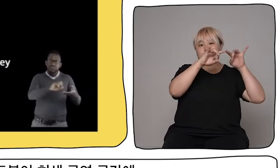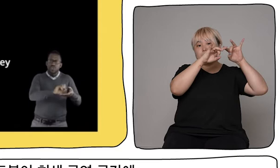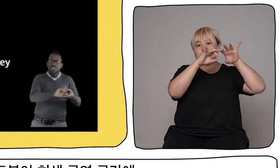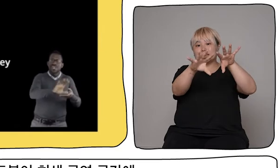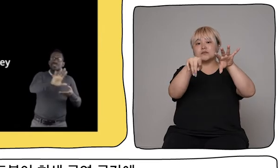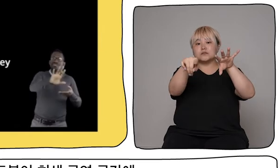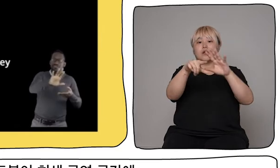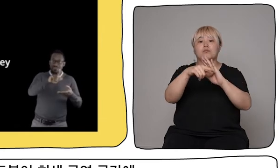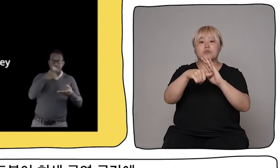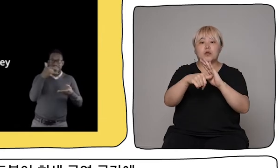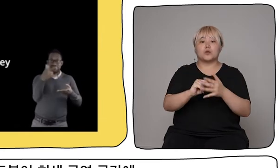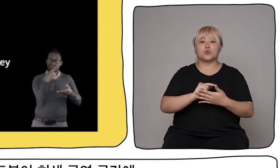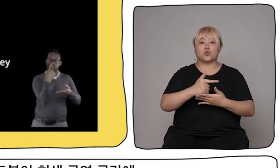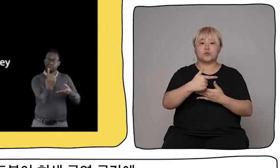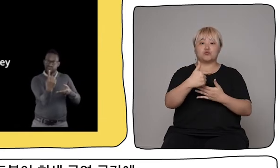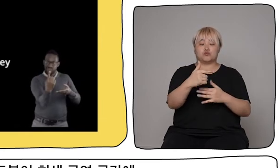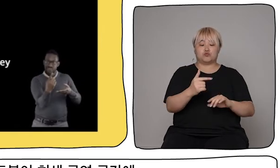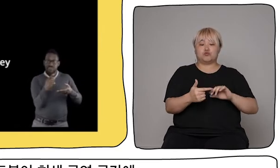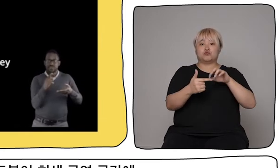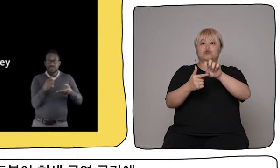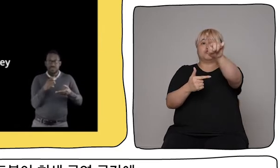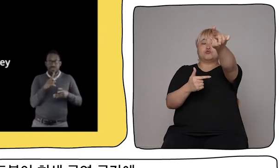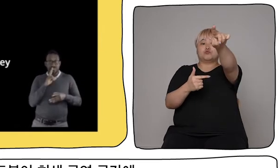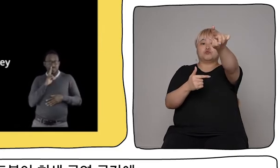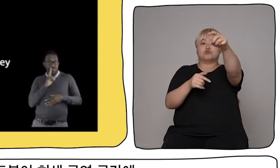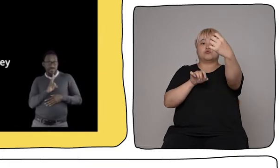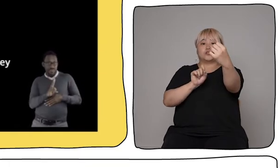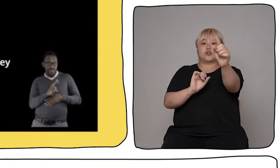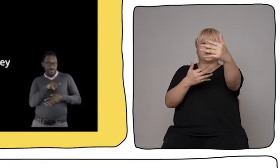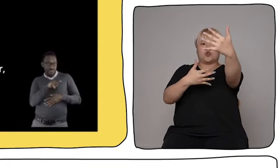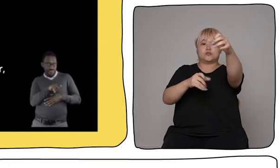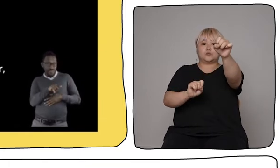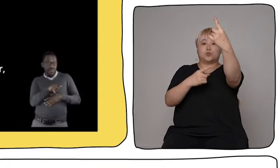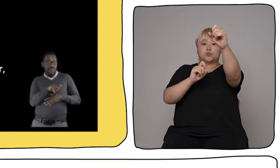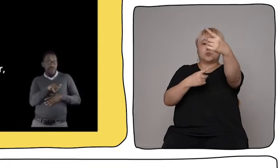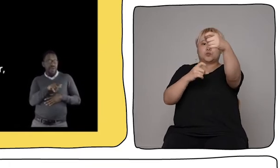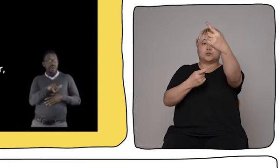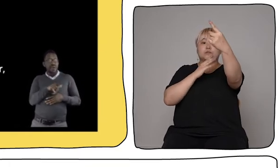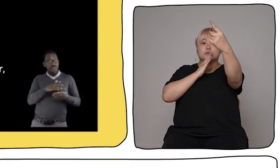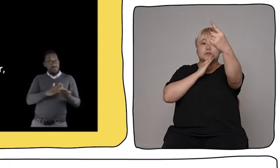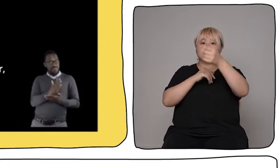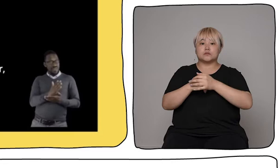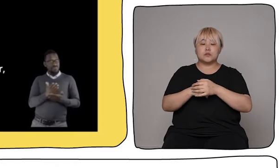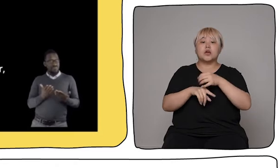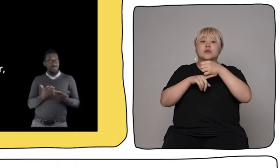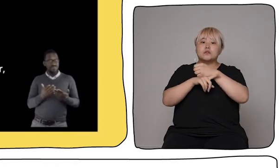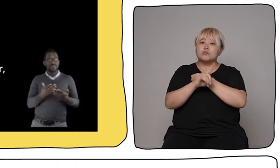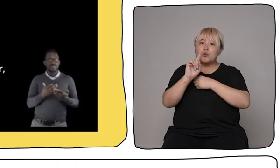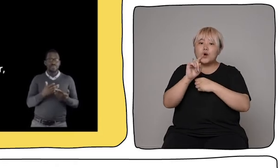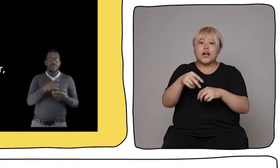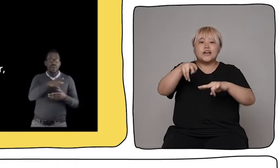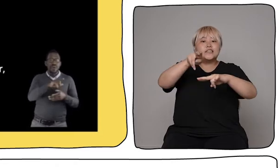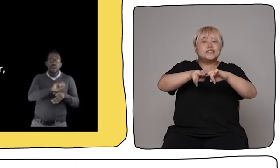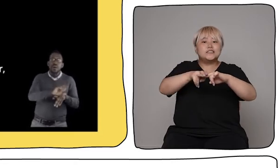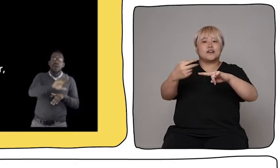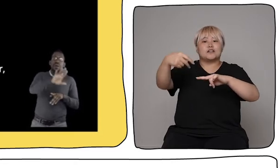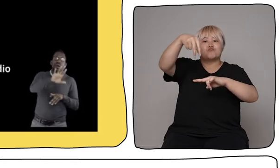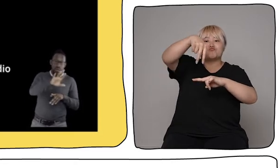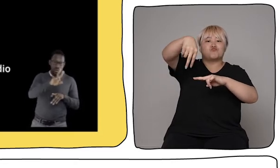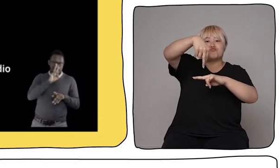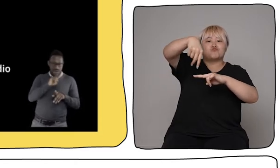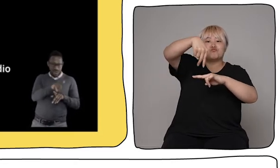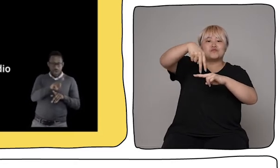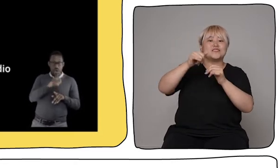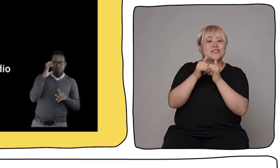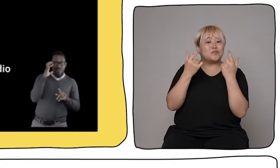being projected into the grey performance space in real time. The projection is positioned above a radio on a chair, as if the projection is